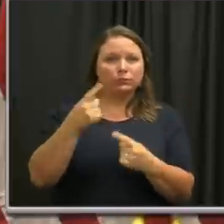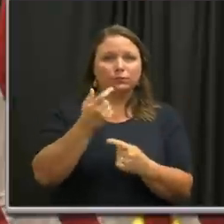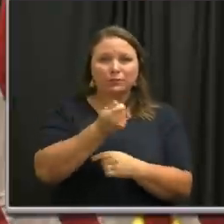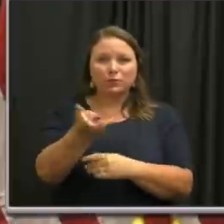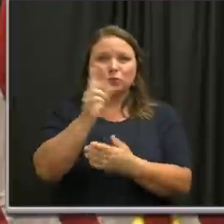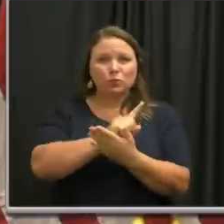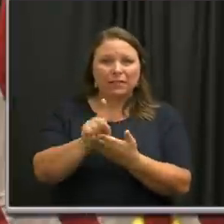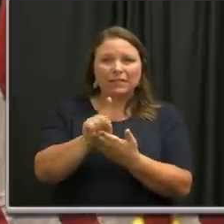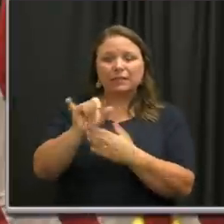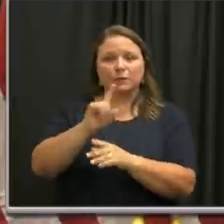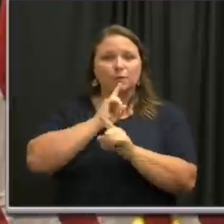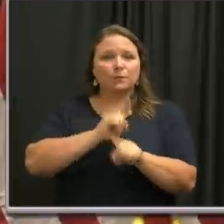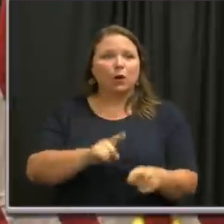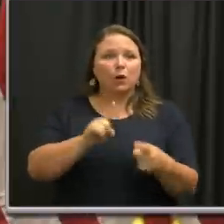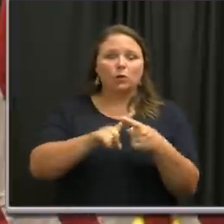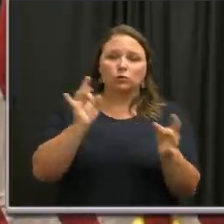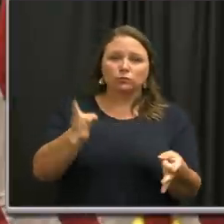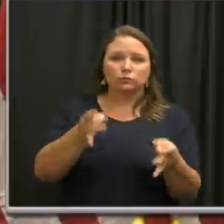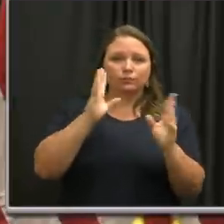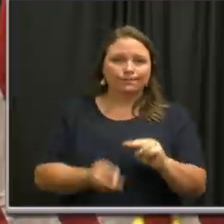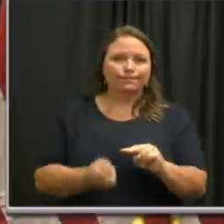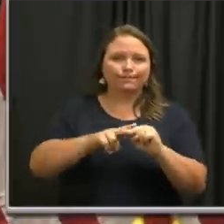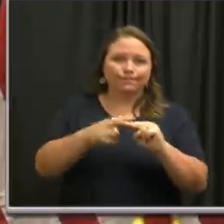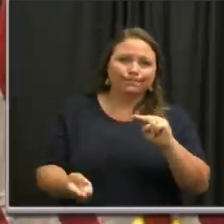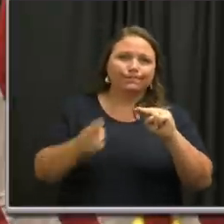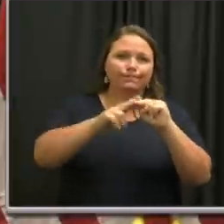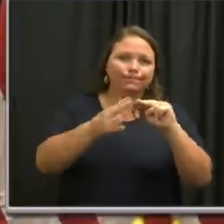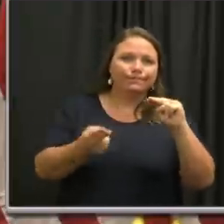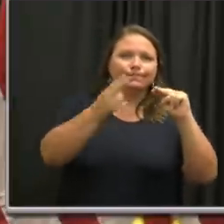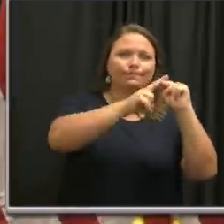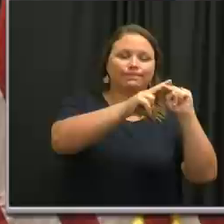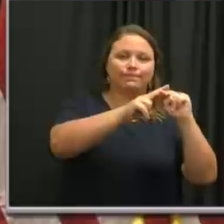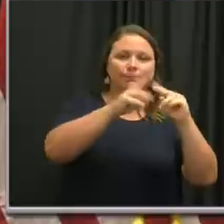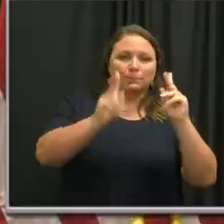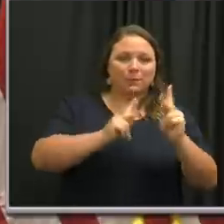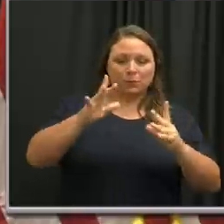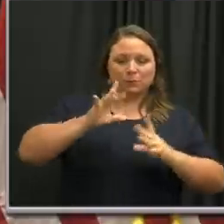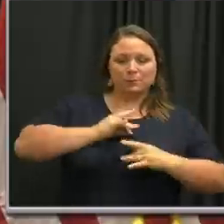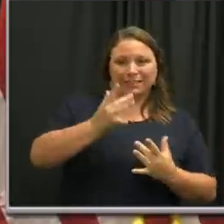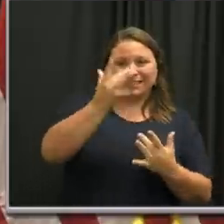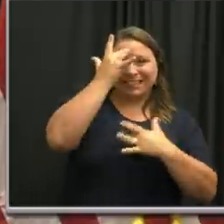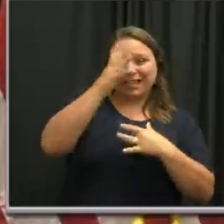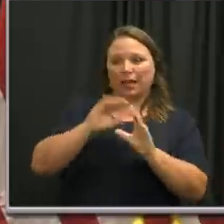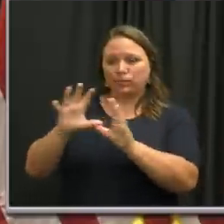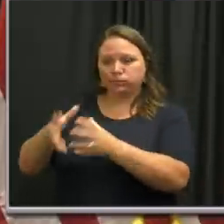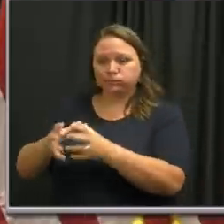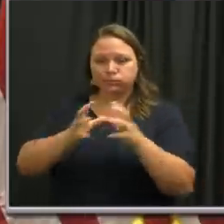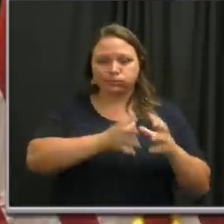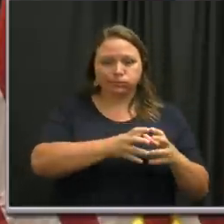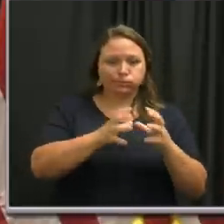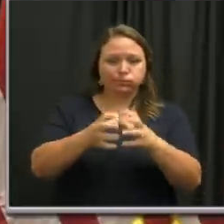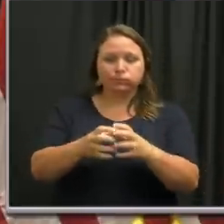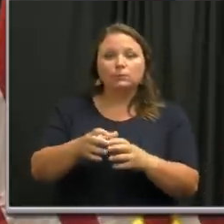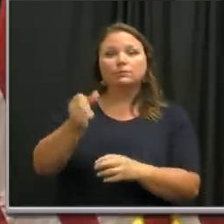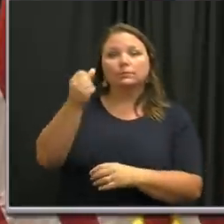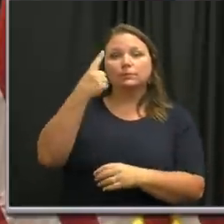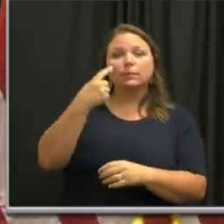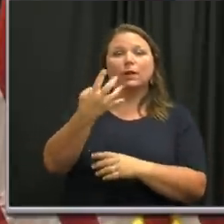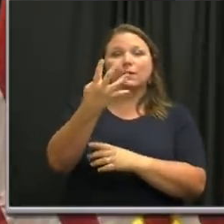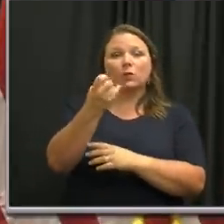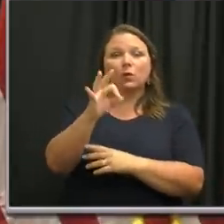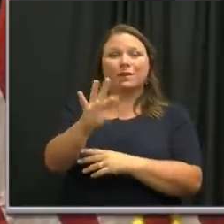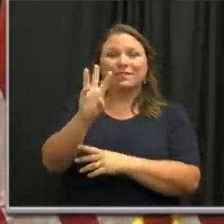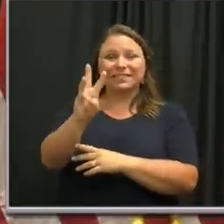in response to sharp recent case increases and clustering of cases. Now, four of our six health metrics for